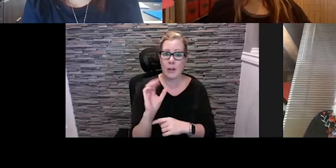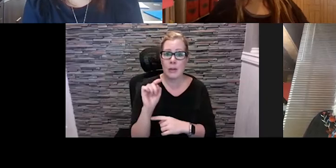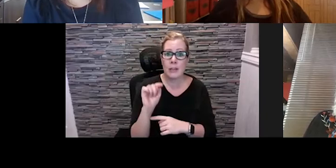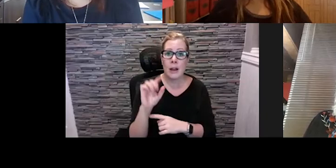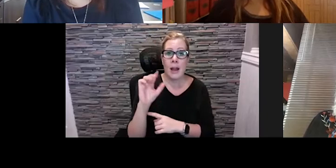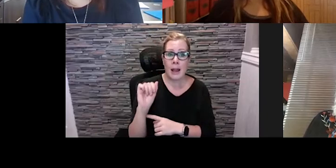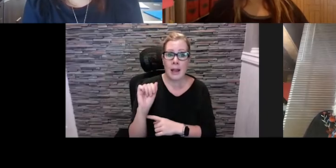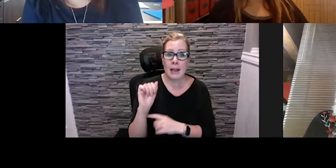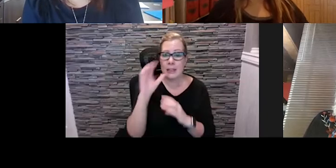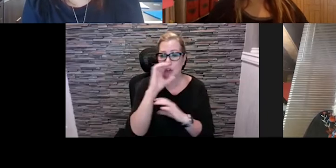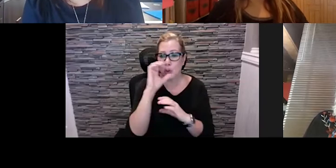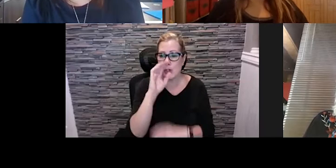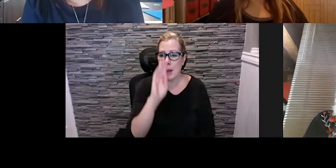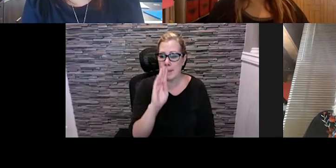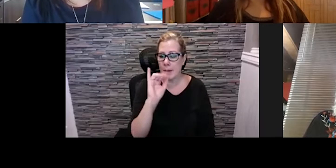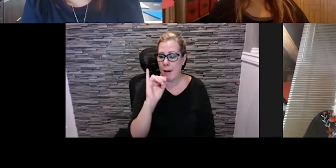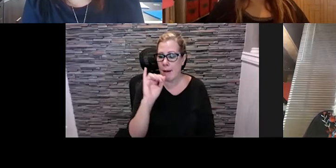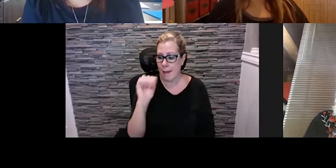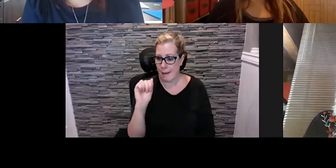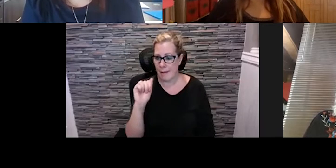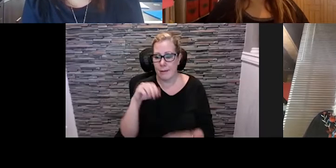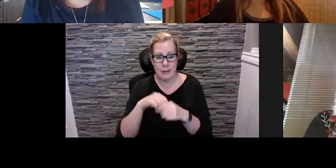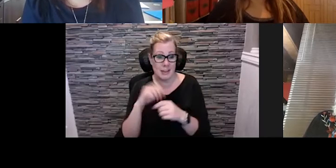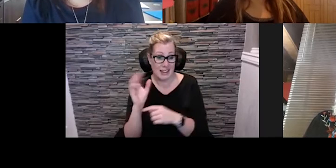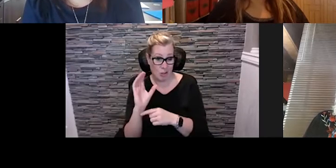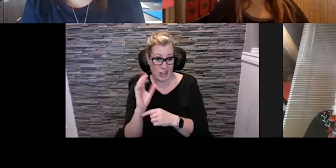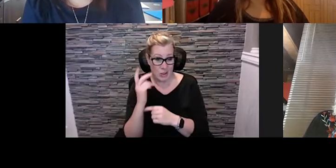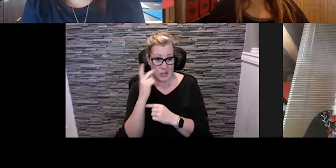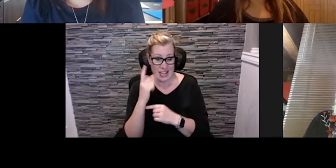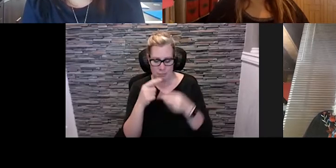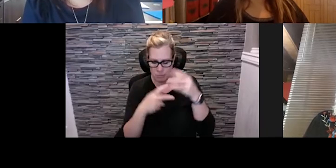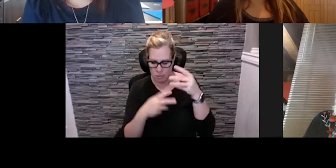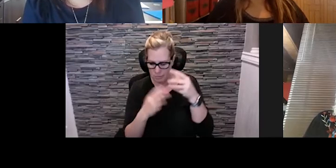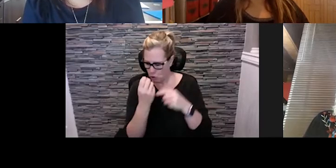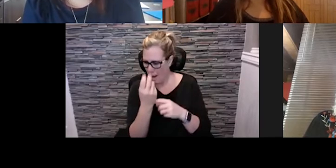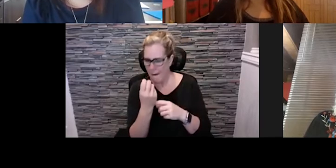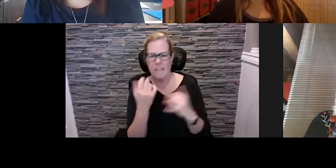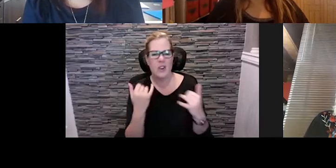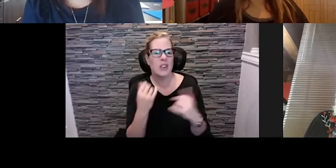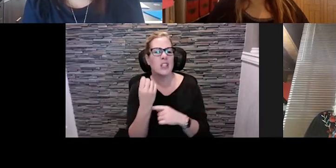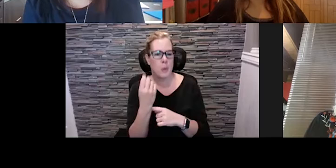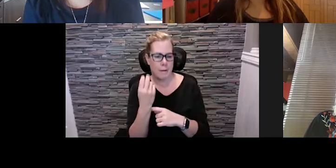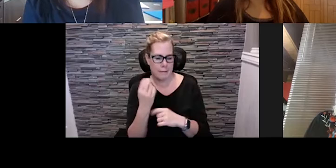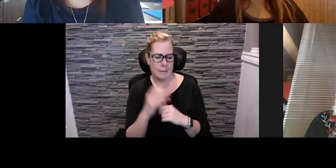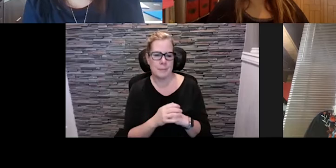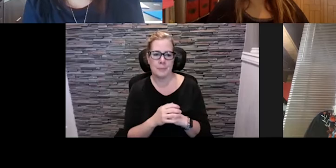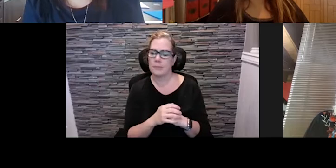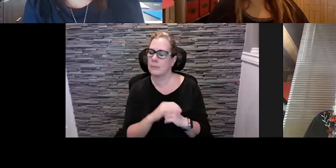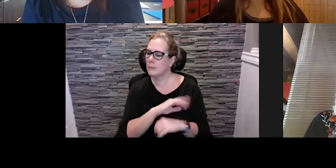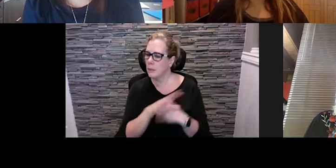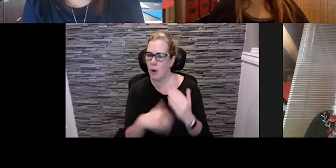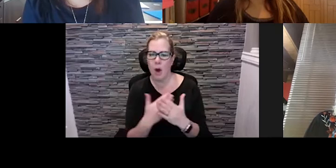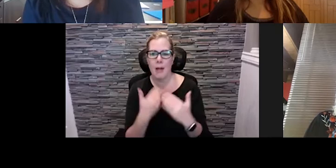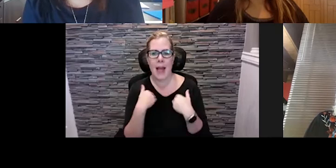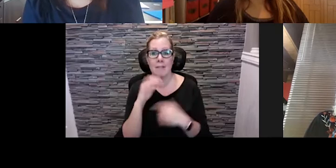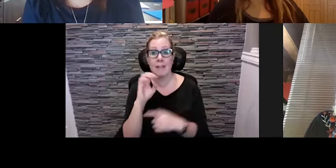search bias in Calgary. There's 12 of them currently and they all have an executive director